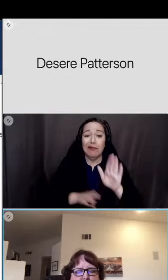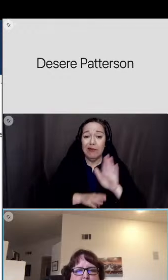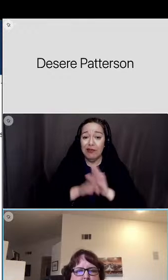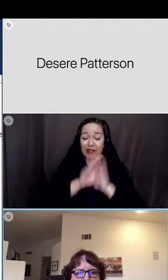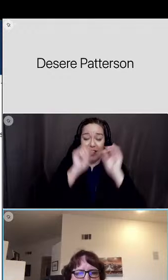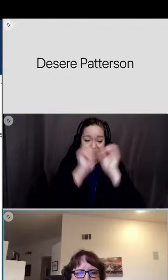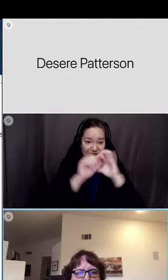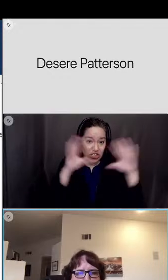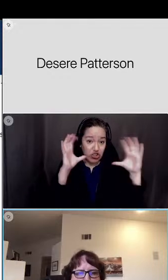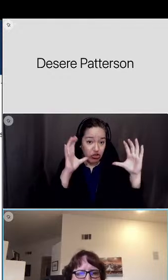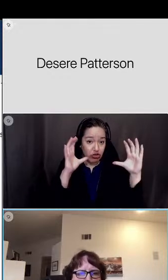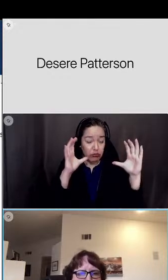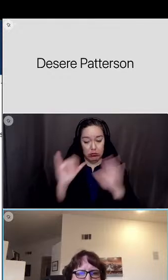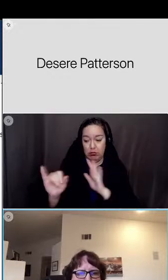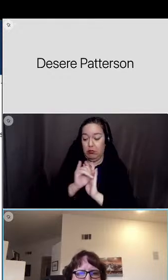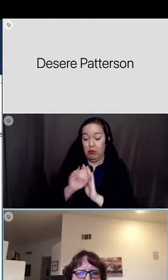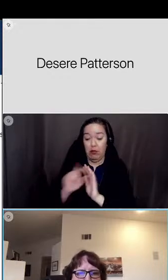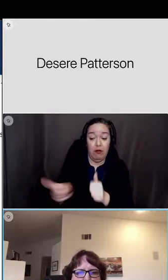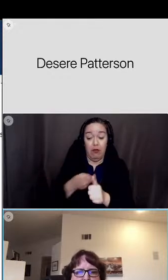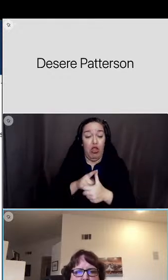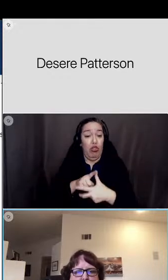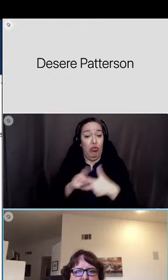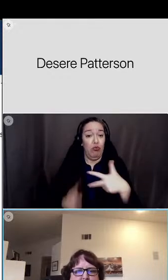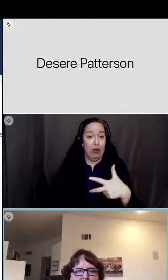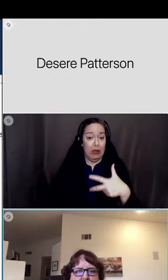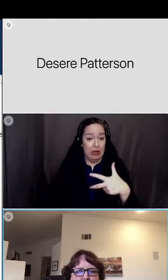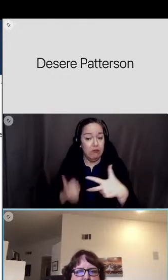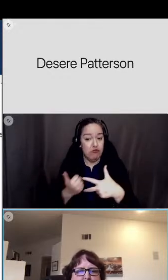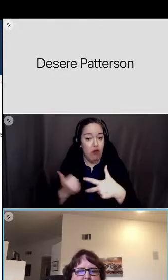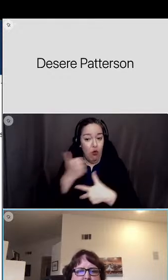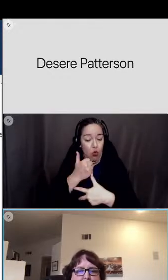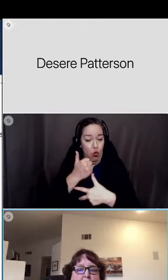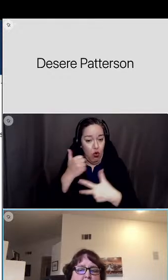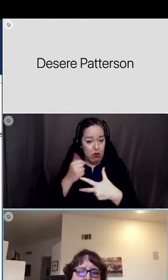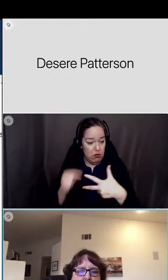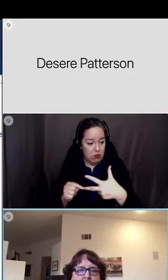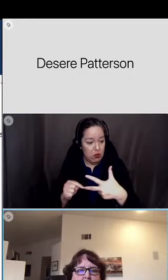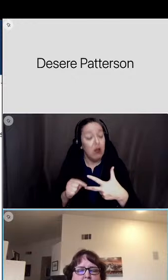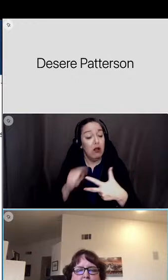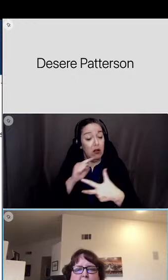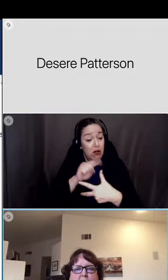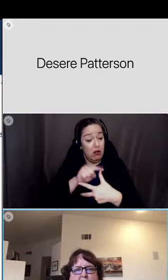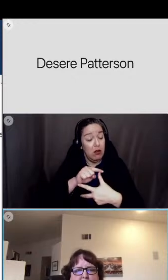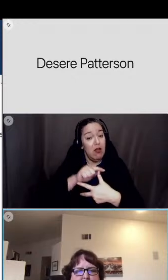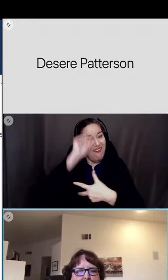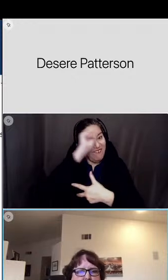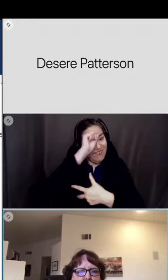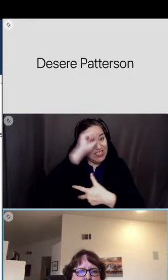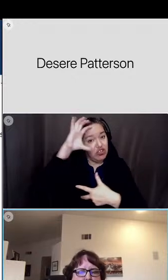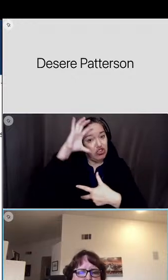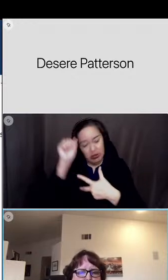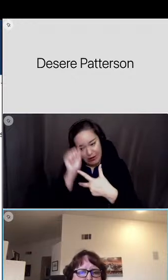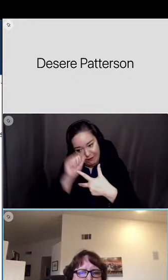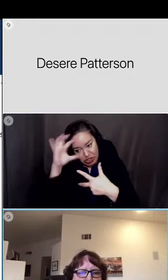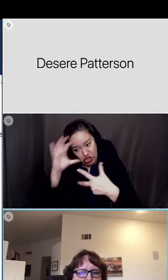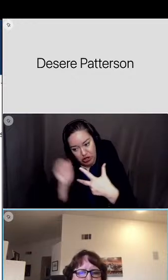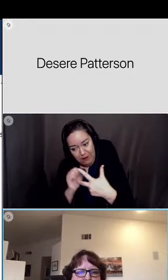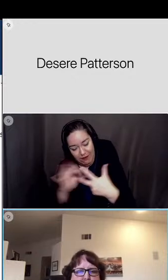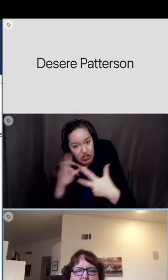the first three priority priority areas and developed a vision for each priority area that aligns with the district vision